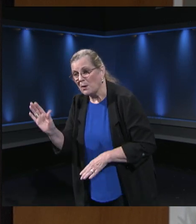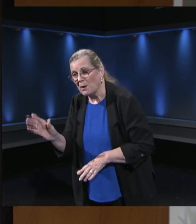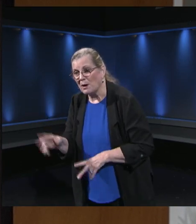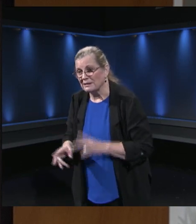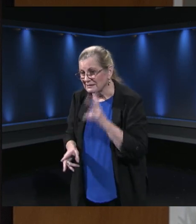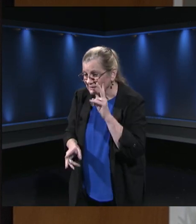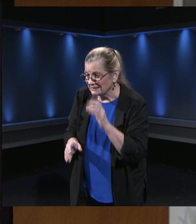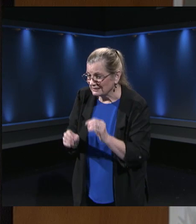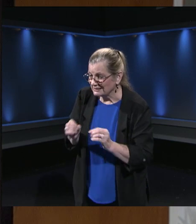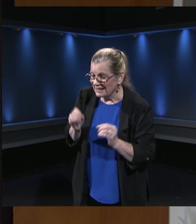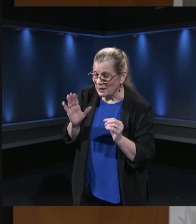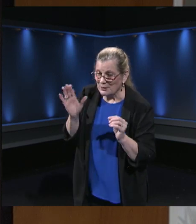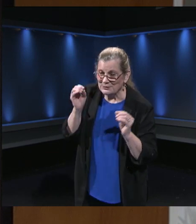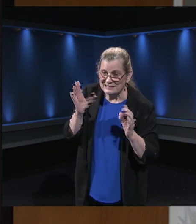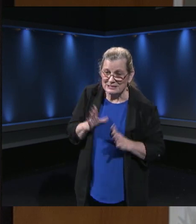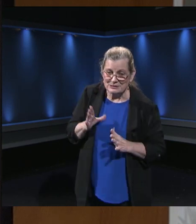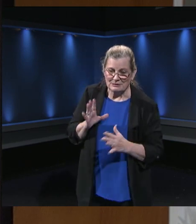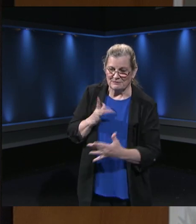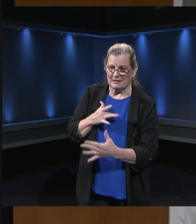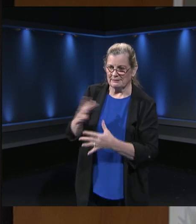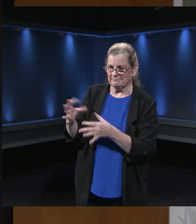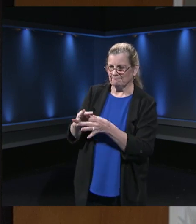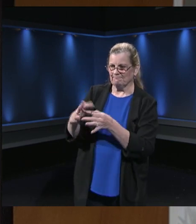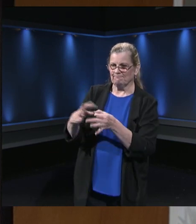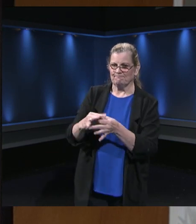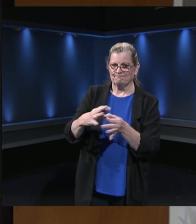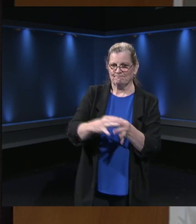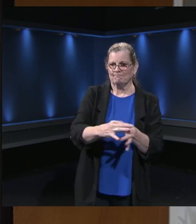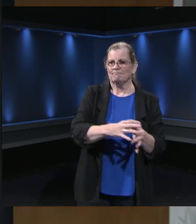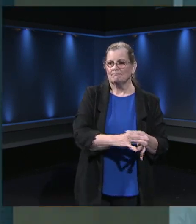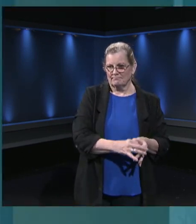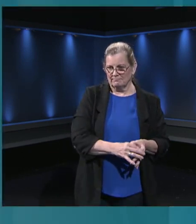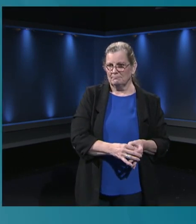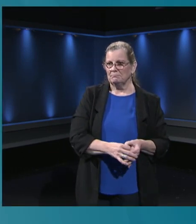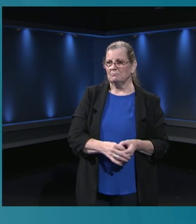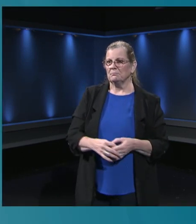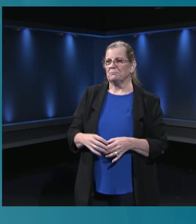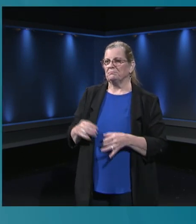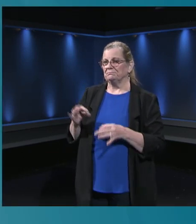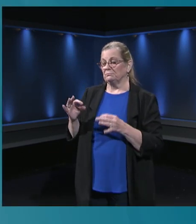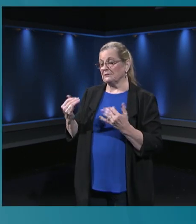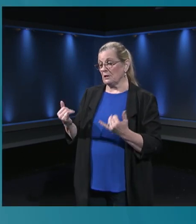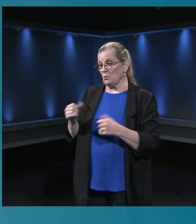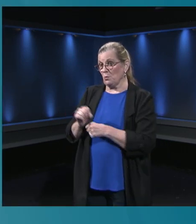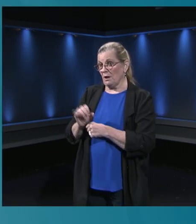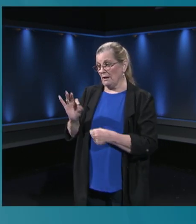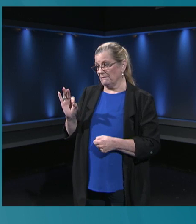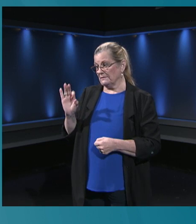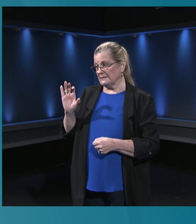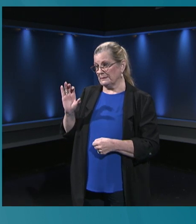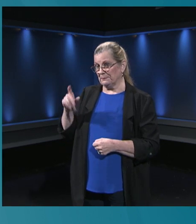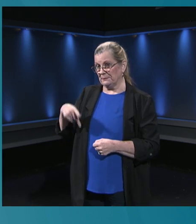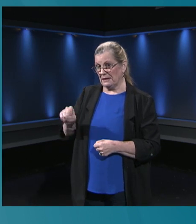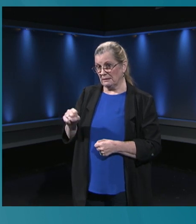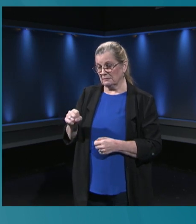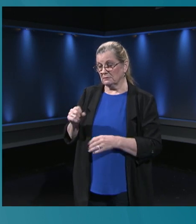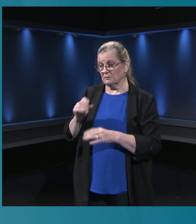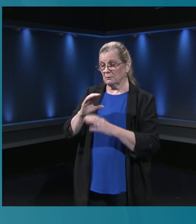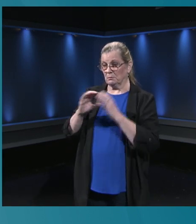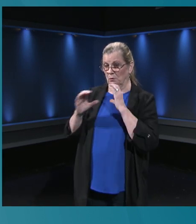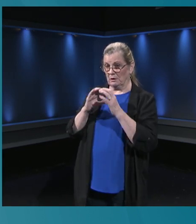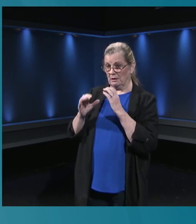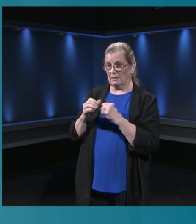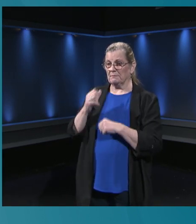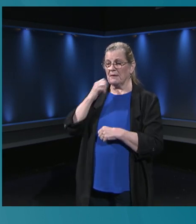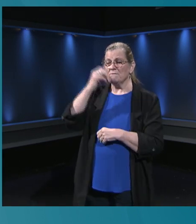We've also been partnering with lots of people in FCPS around communication supports. I hope you are receiving those Monday countdown to back to school. There's a